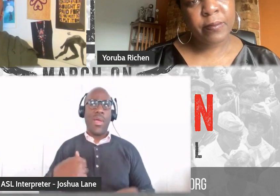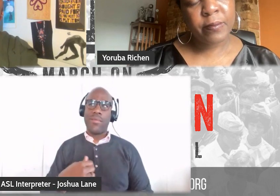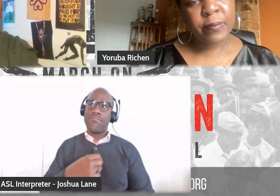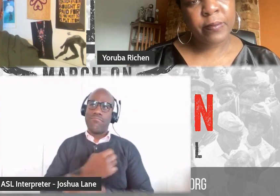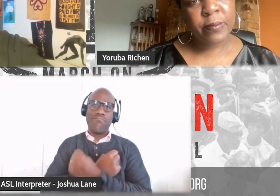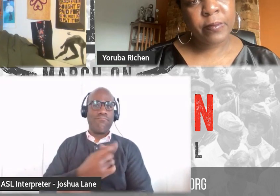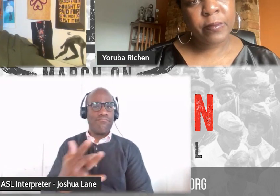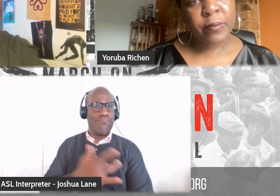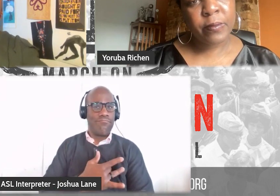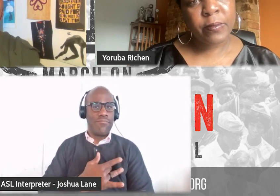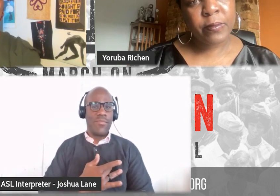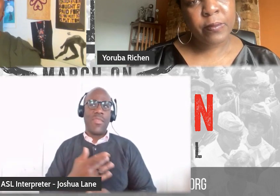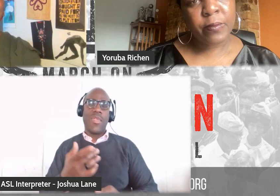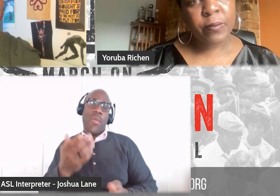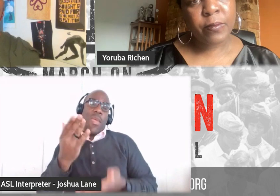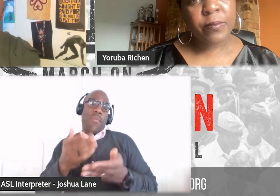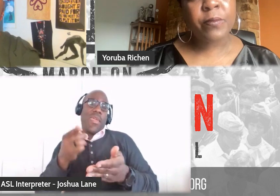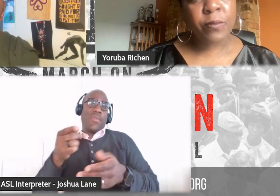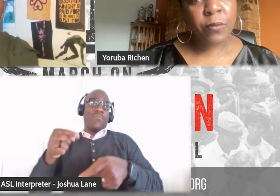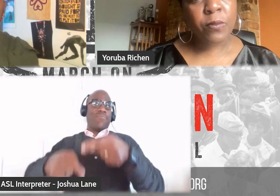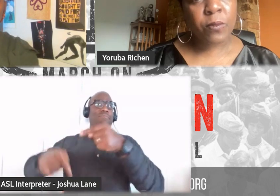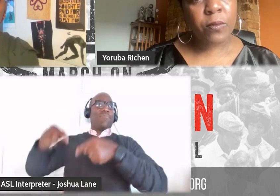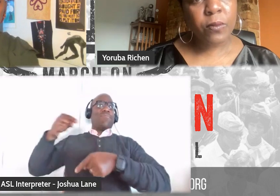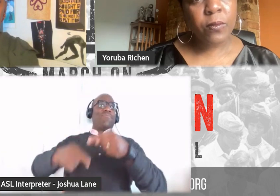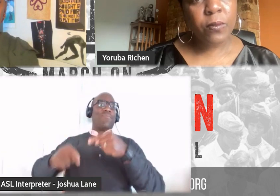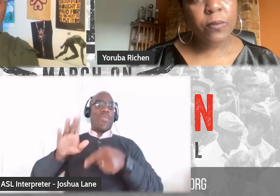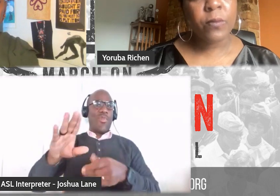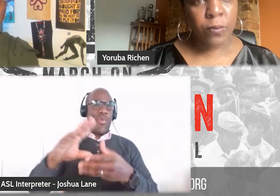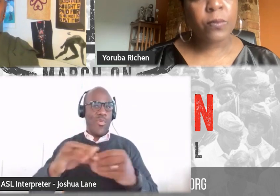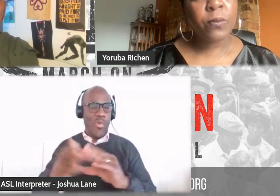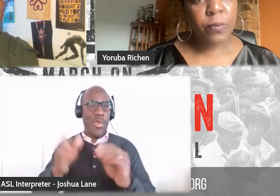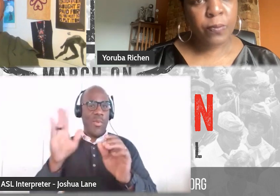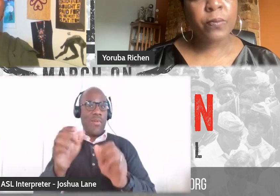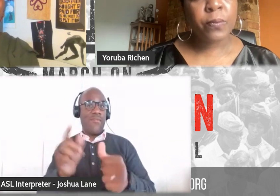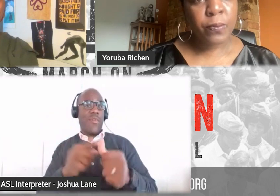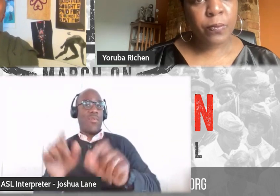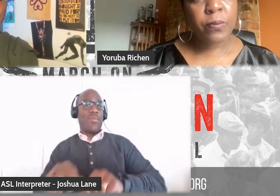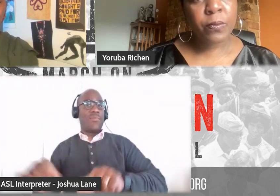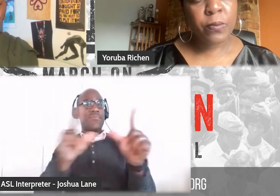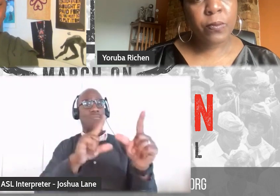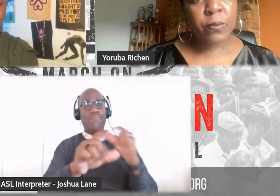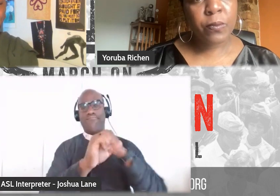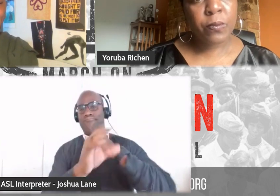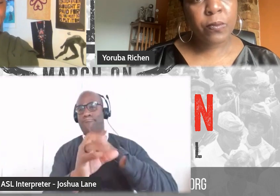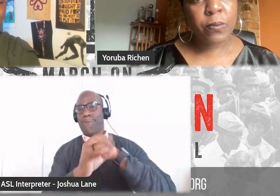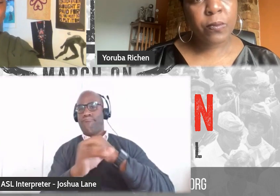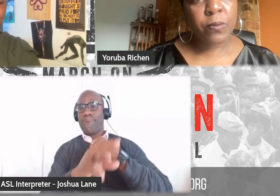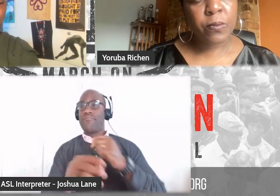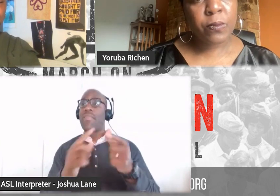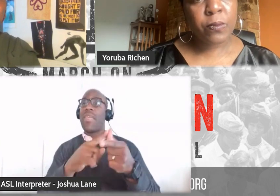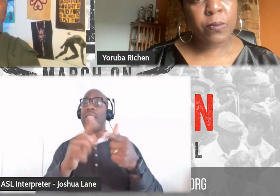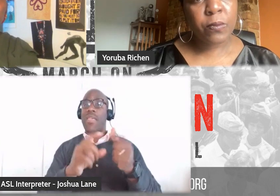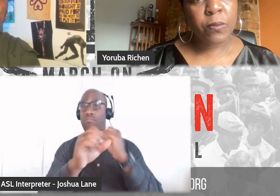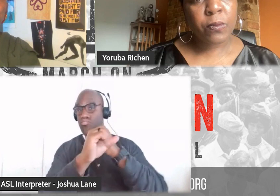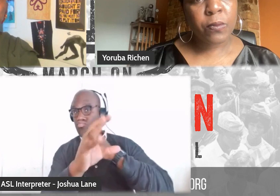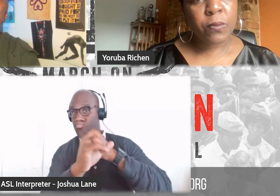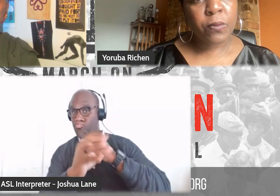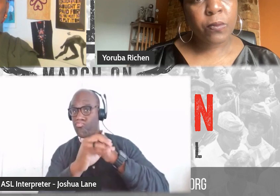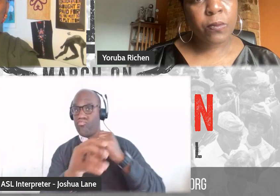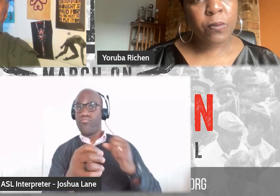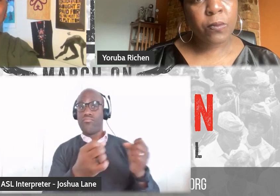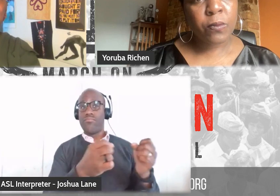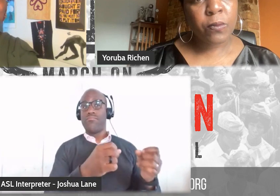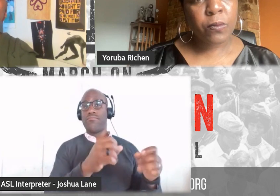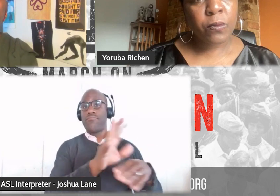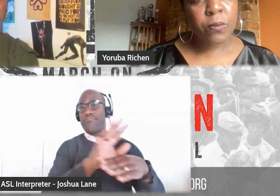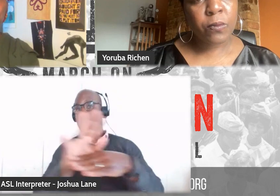you put the process together, but we're going to show the trailer. And then when we come back, I wanted you to just go through the